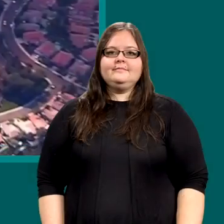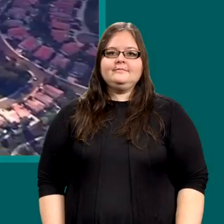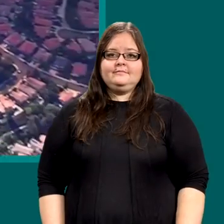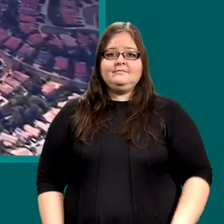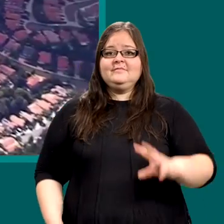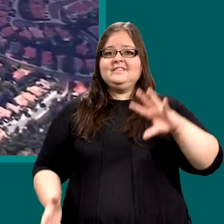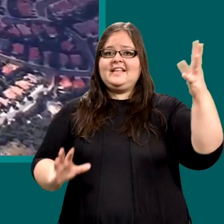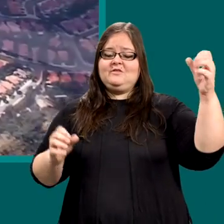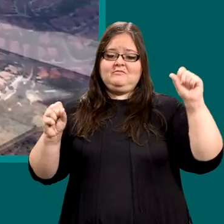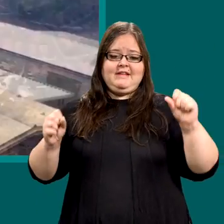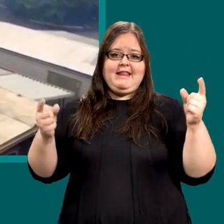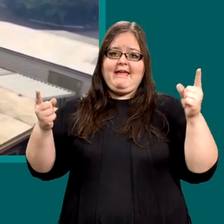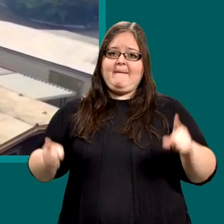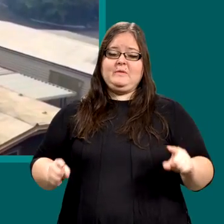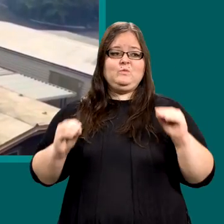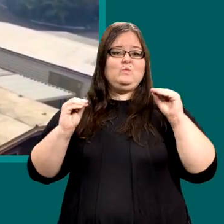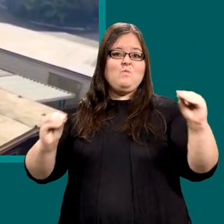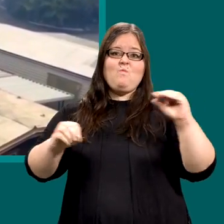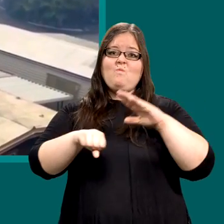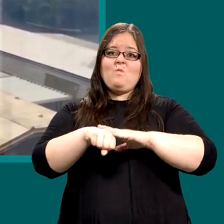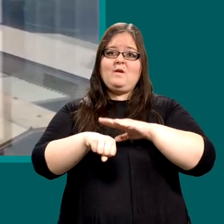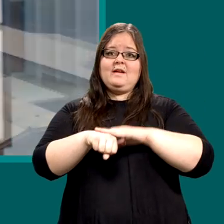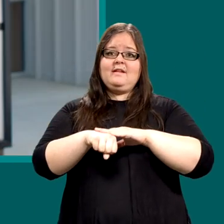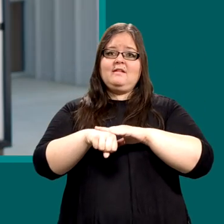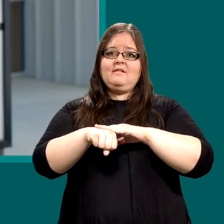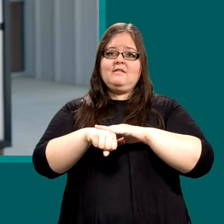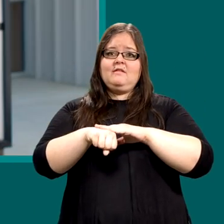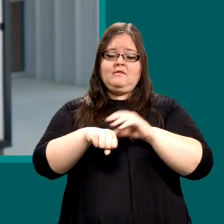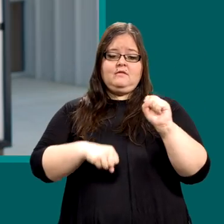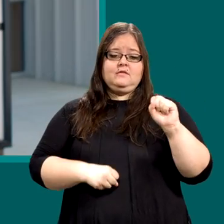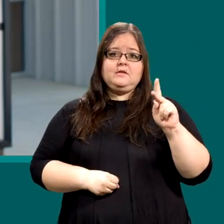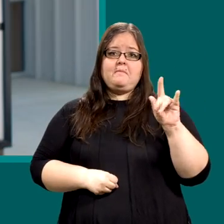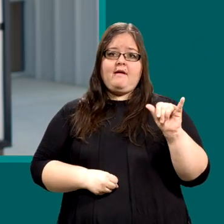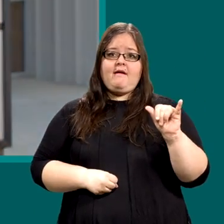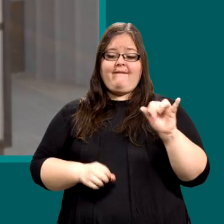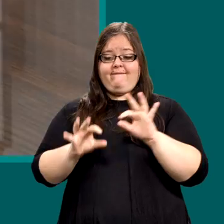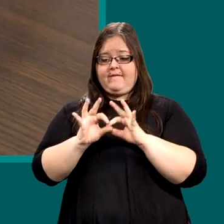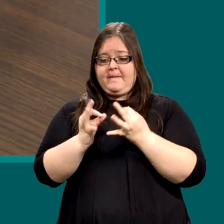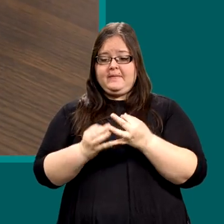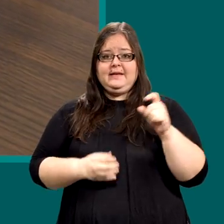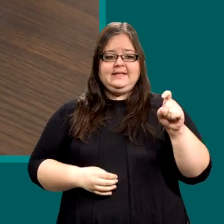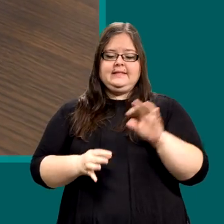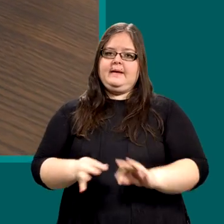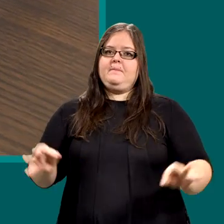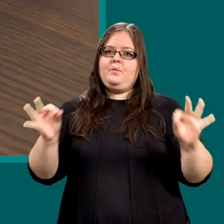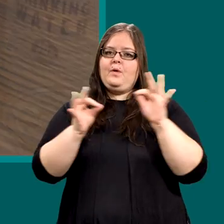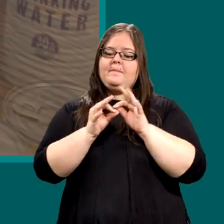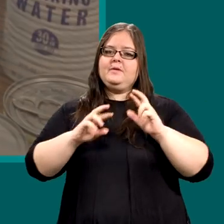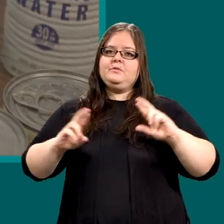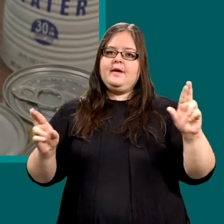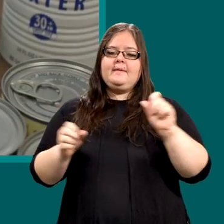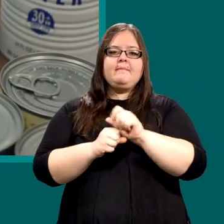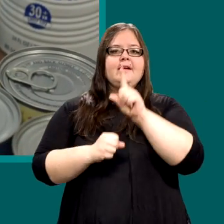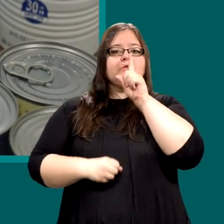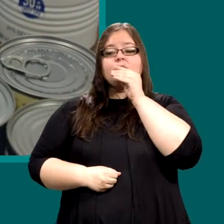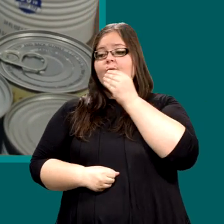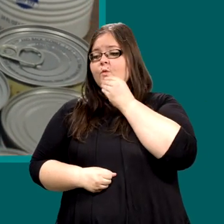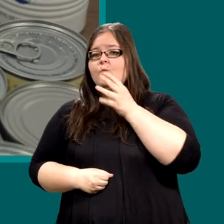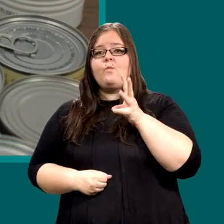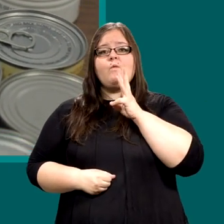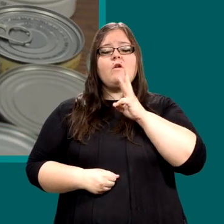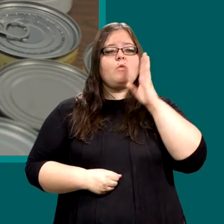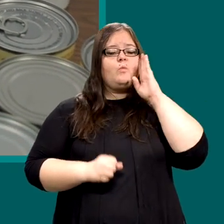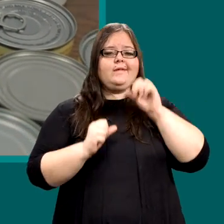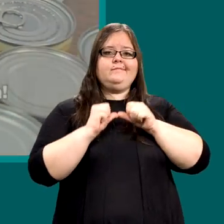Disasters can happen without warning. Having supplies your family needs is important. Make sure to have food and water that will